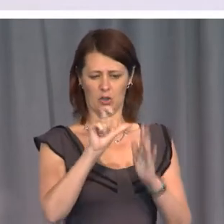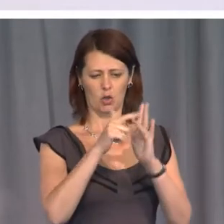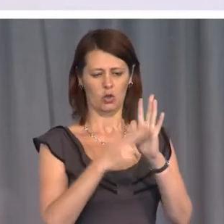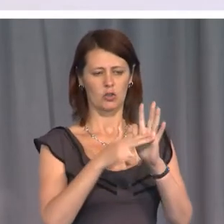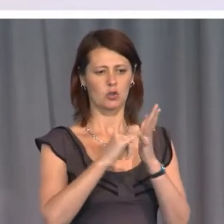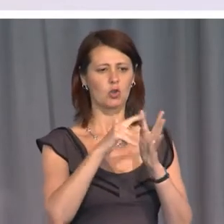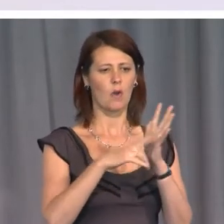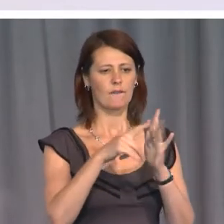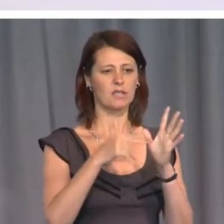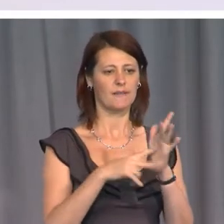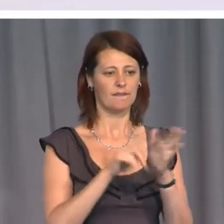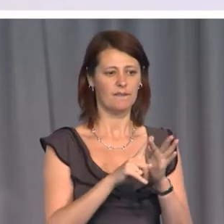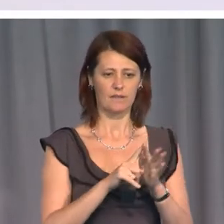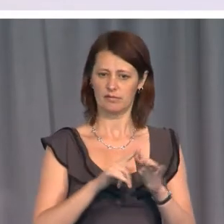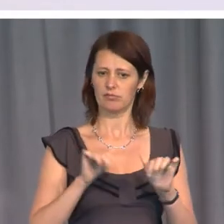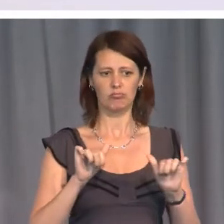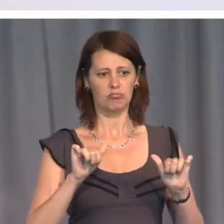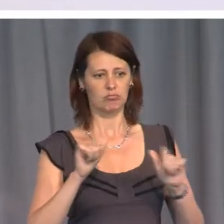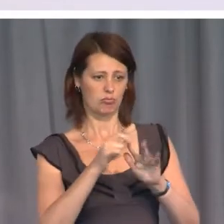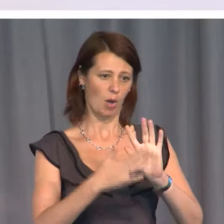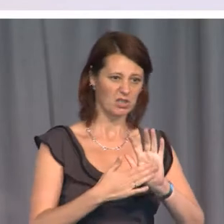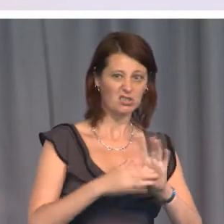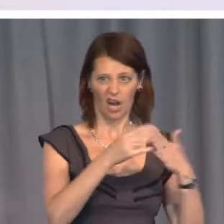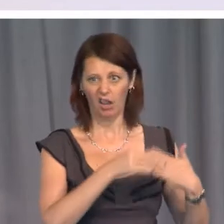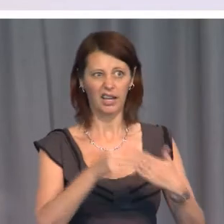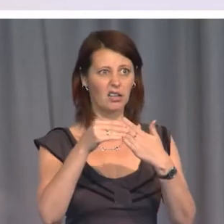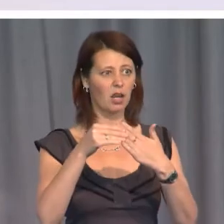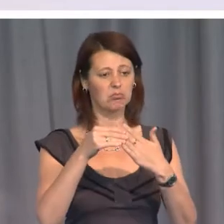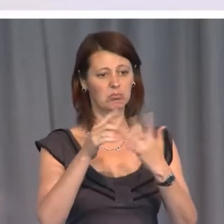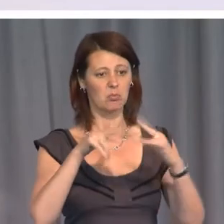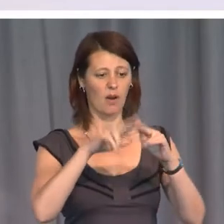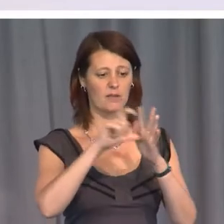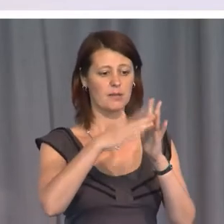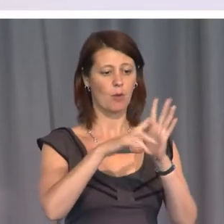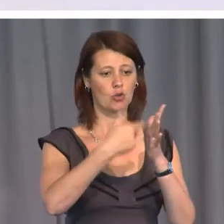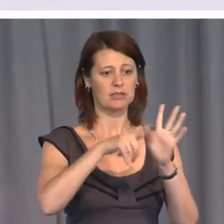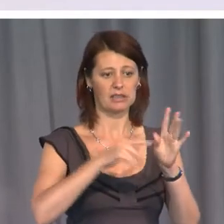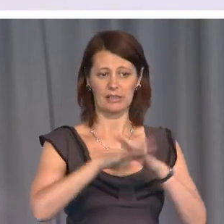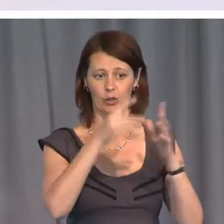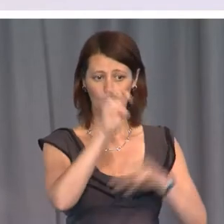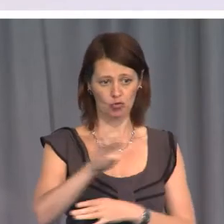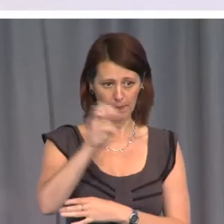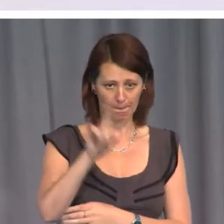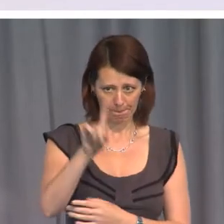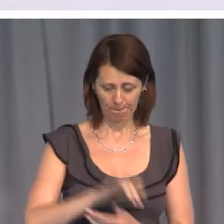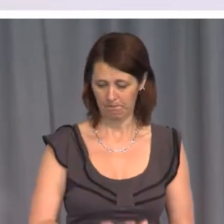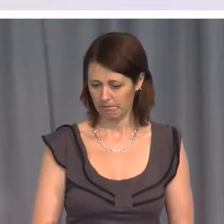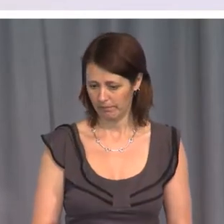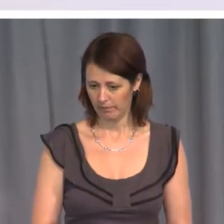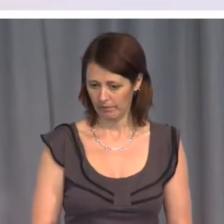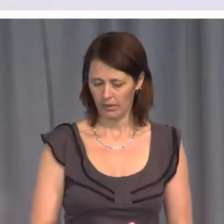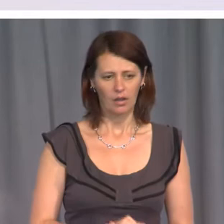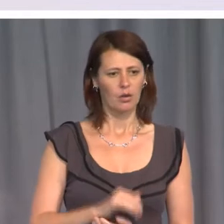prime minister, a leader in many ways of democracy in Europe. And what was wanted from